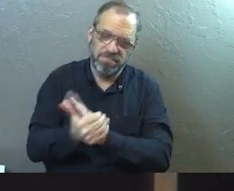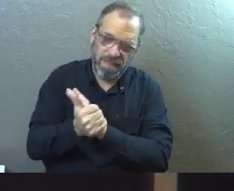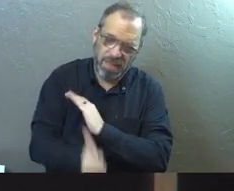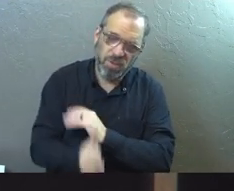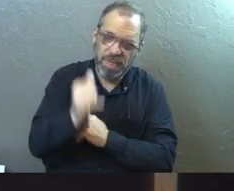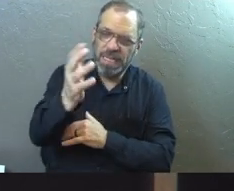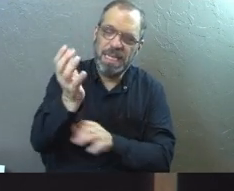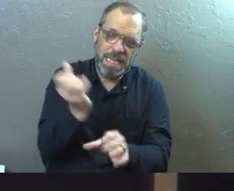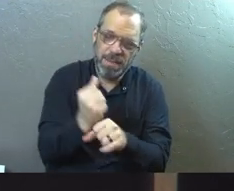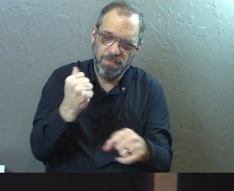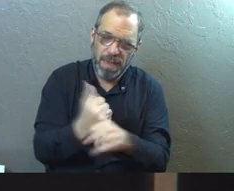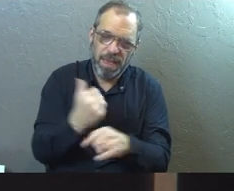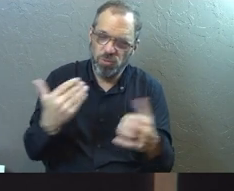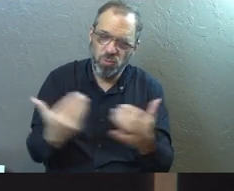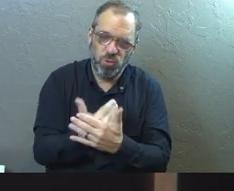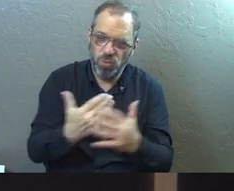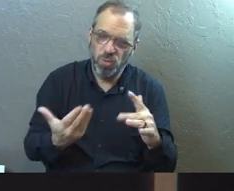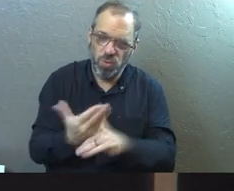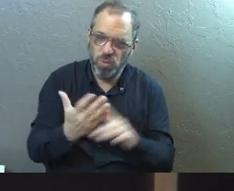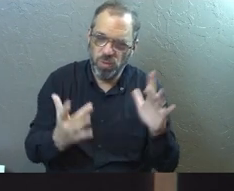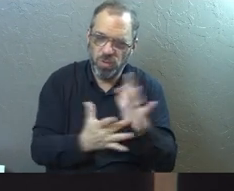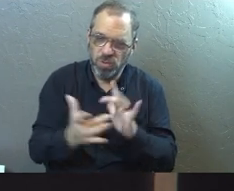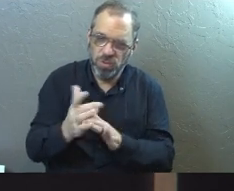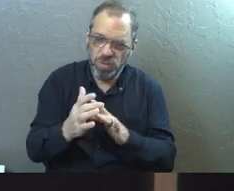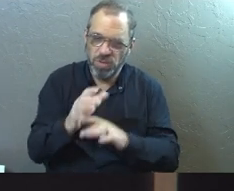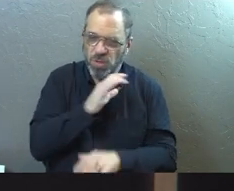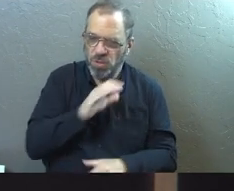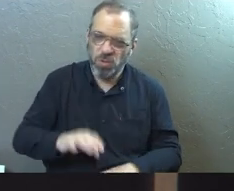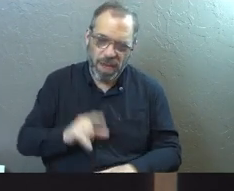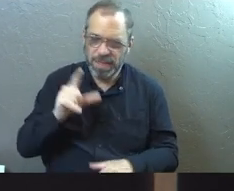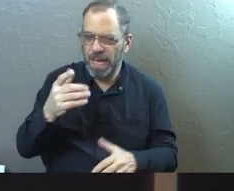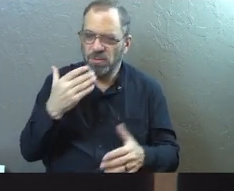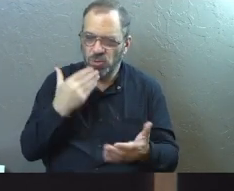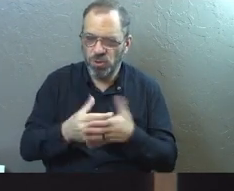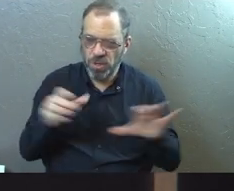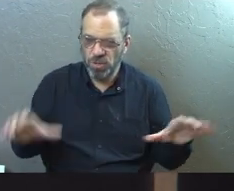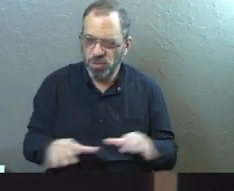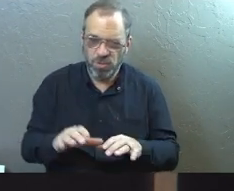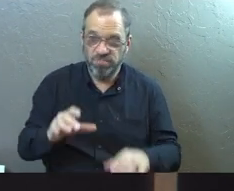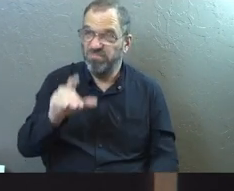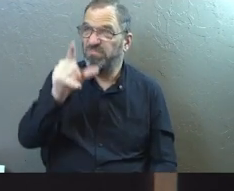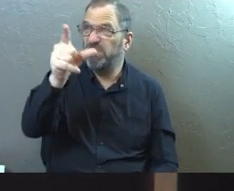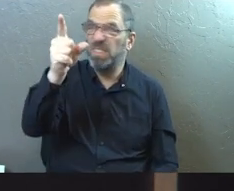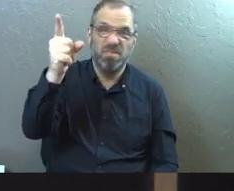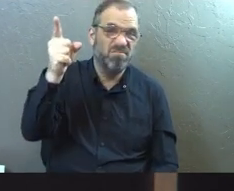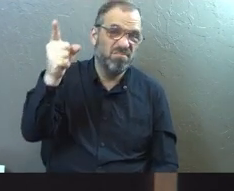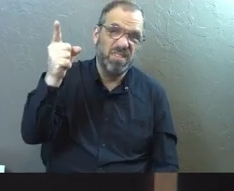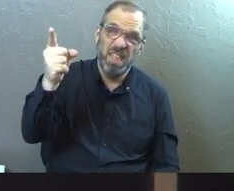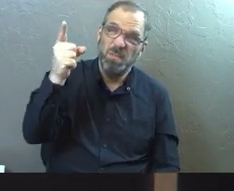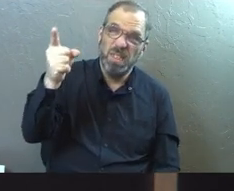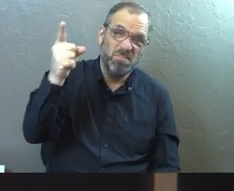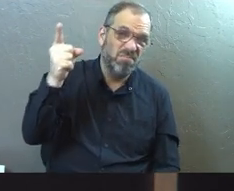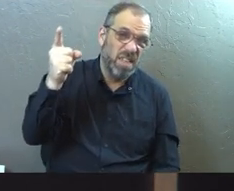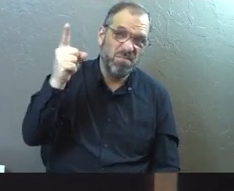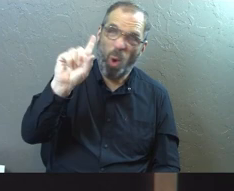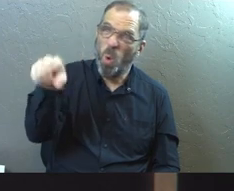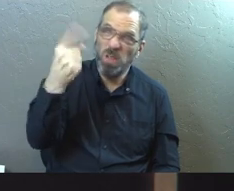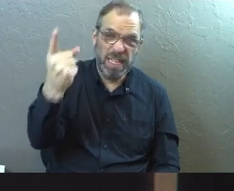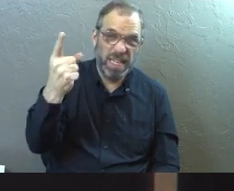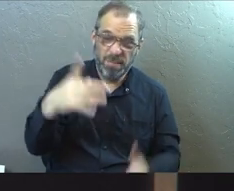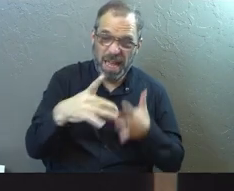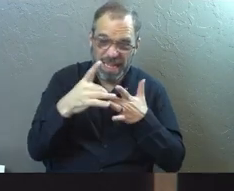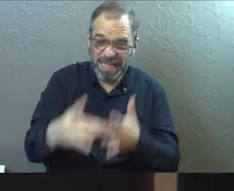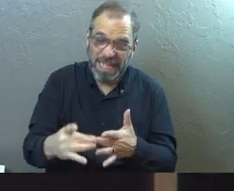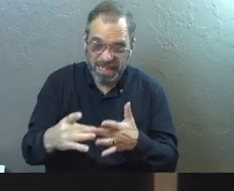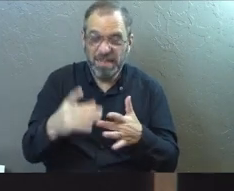created us anew in Christ Jesus so we can do the good things he planned for us long ago. It's all him. Over and over and over and over again. Him